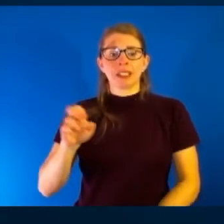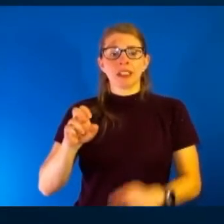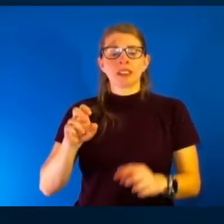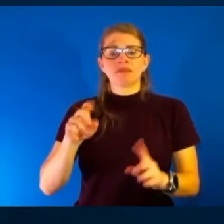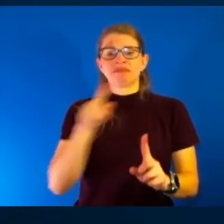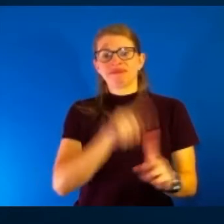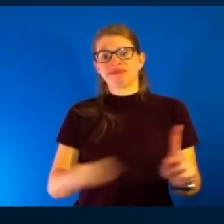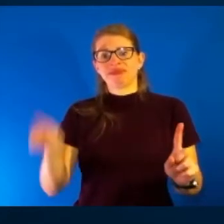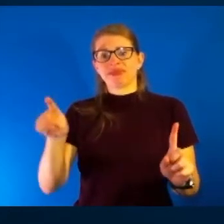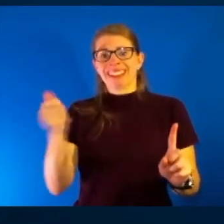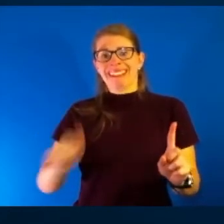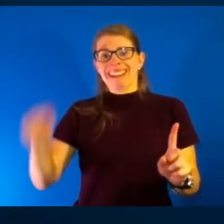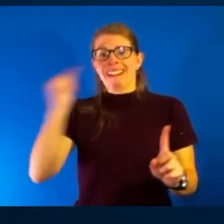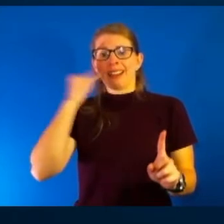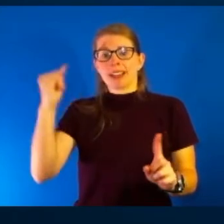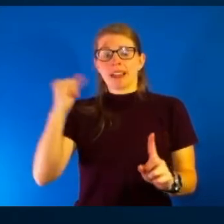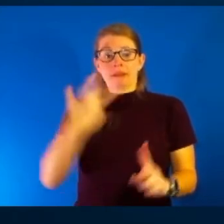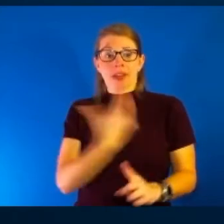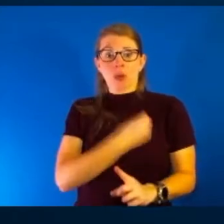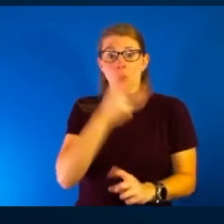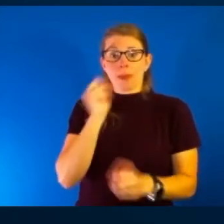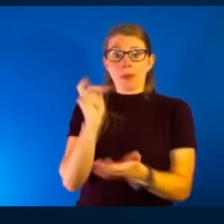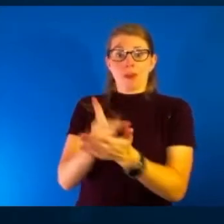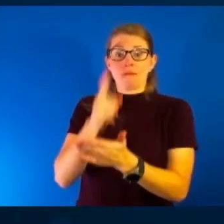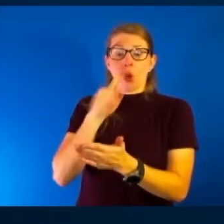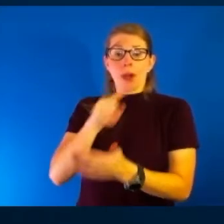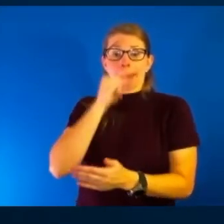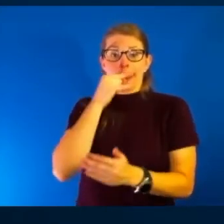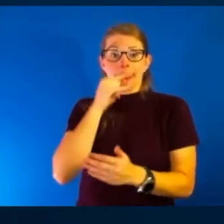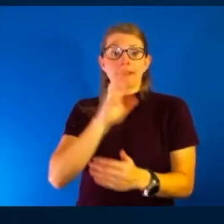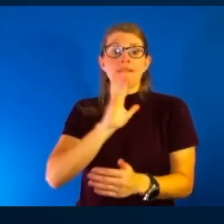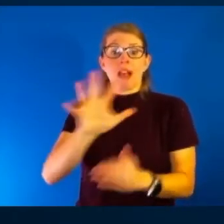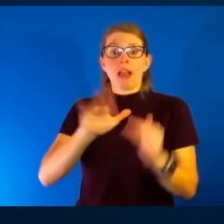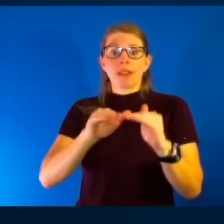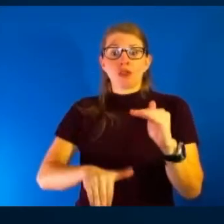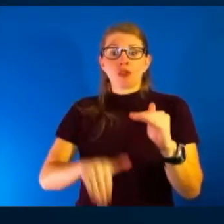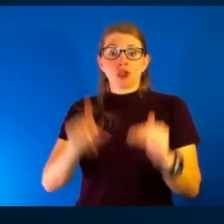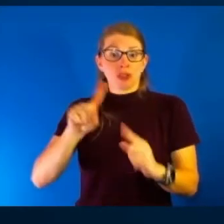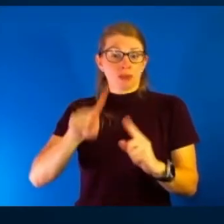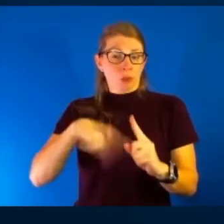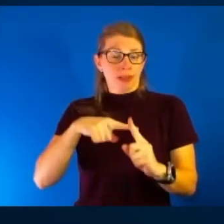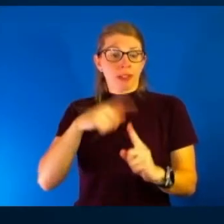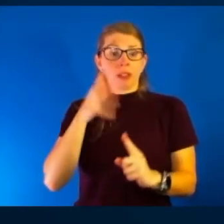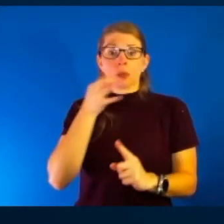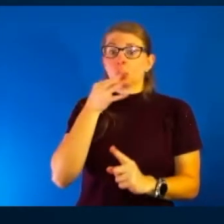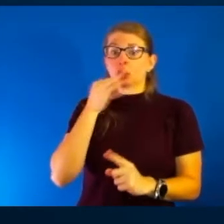do we have any idea when vaccines will be approved for kids five and under? Yes, soon. January.